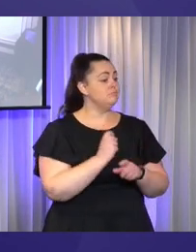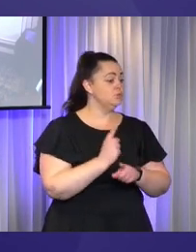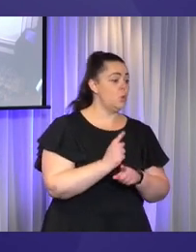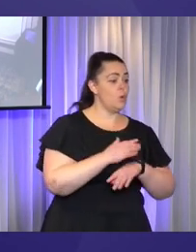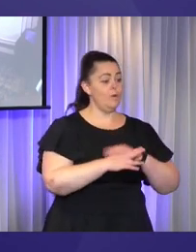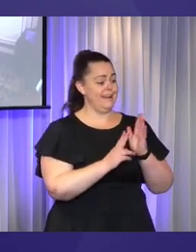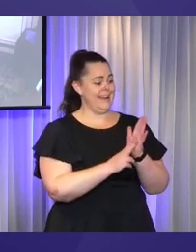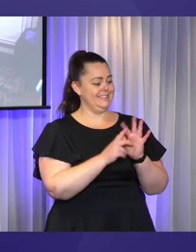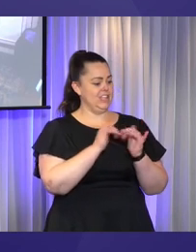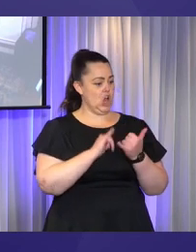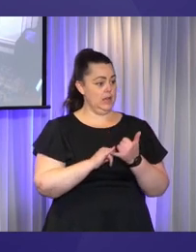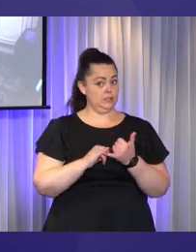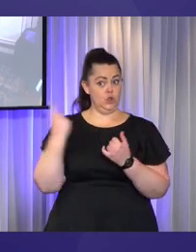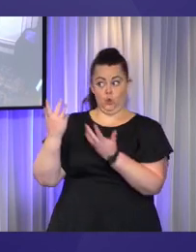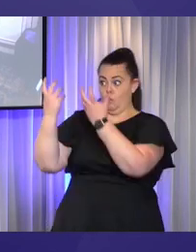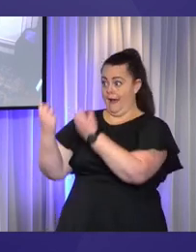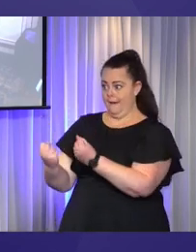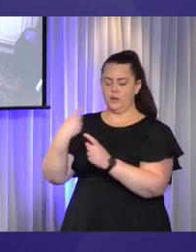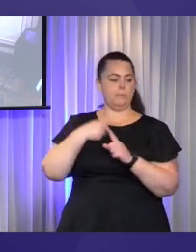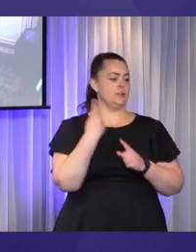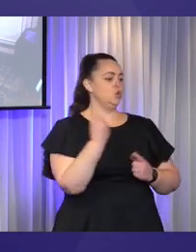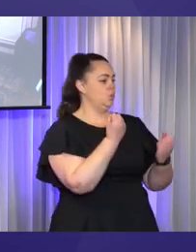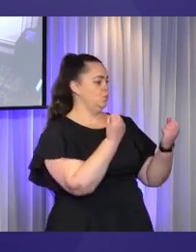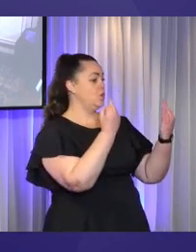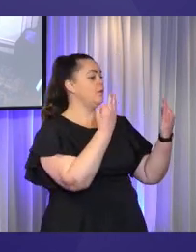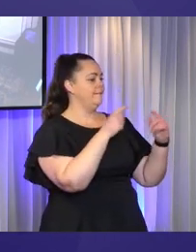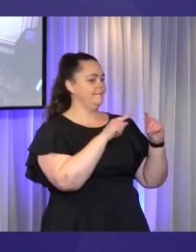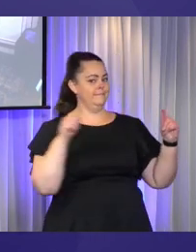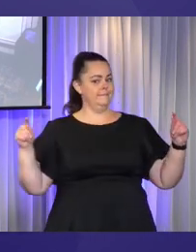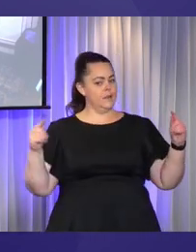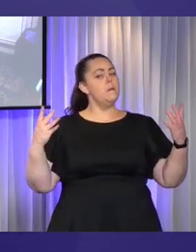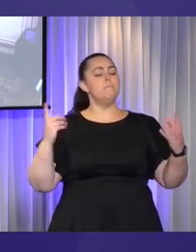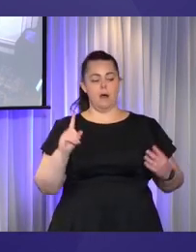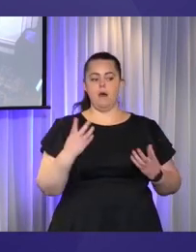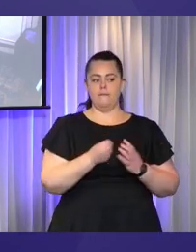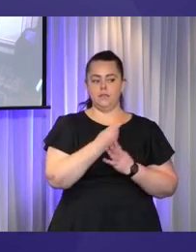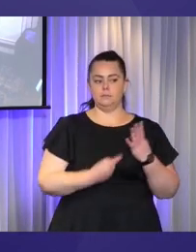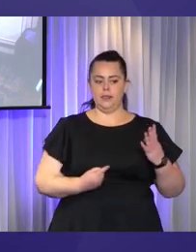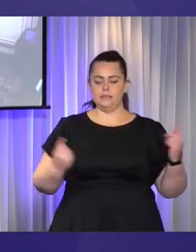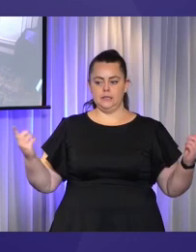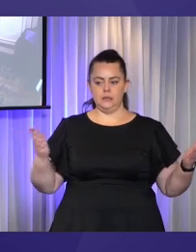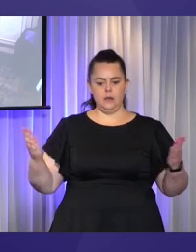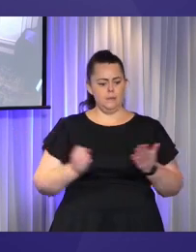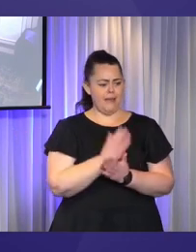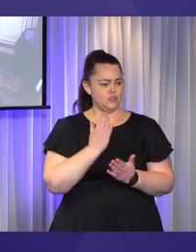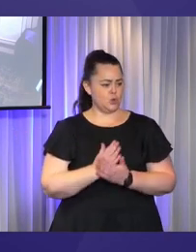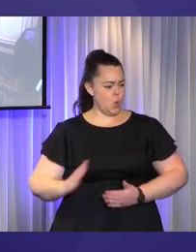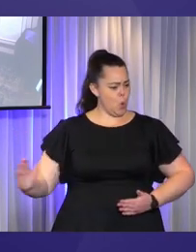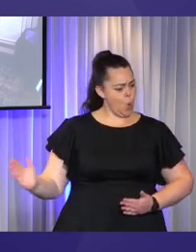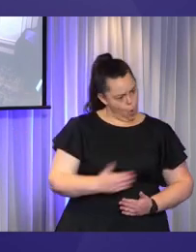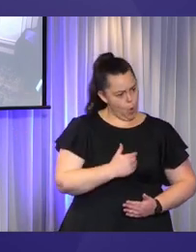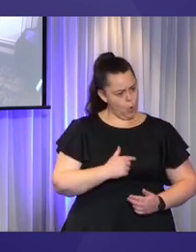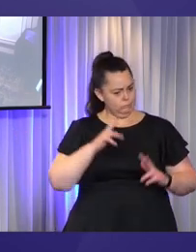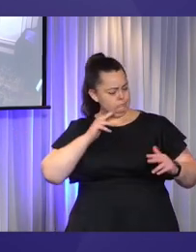are not on the National Disability Insurance Scheme to ensure that each and every Australian is treated with dignity and respect and